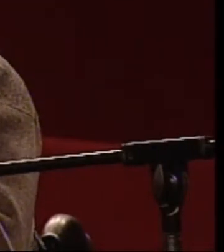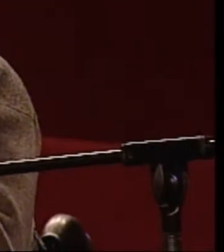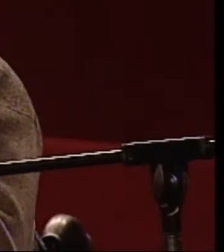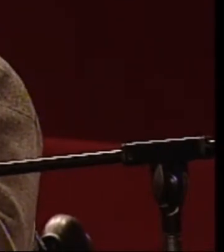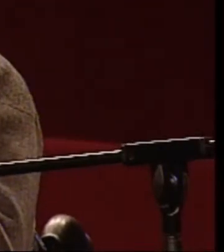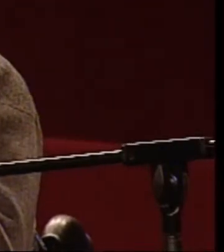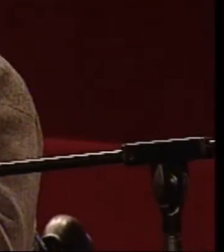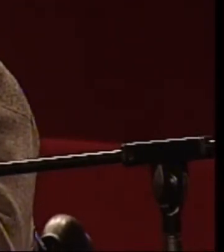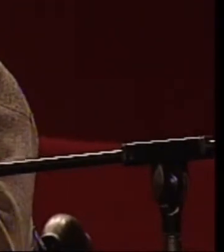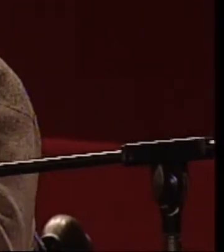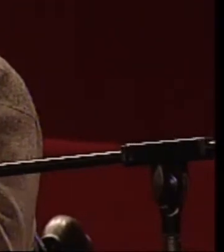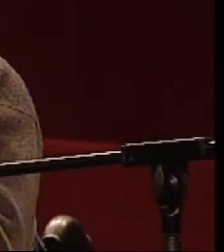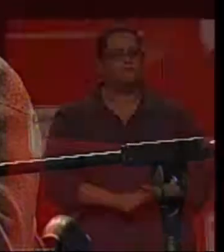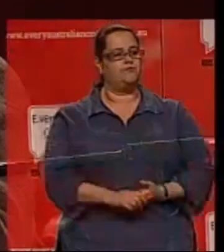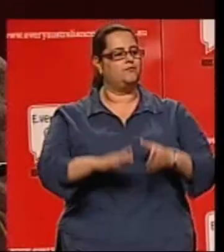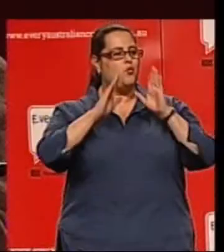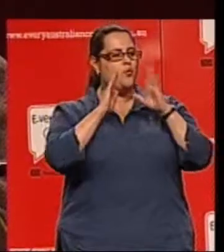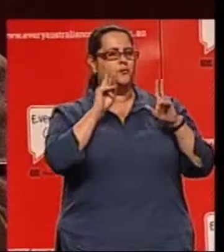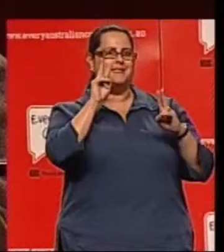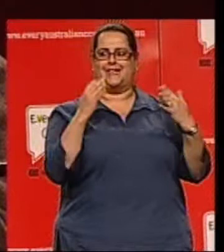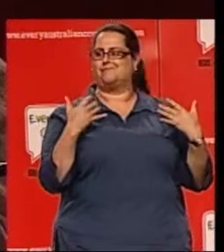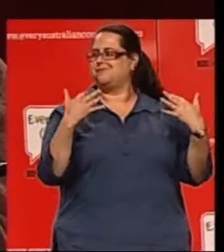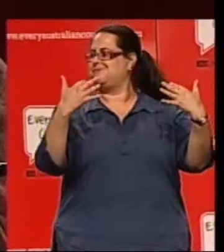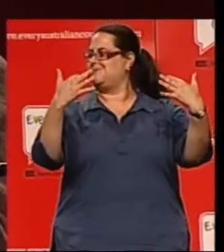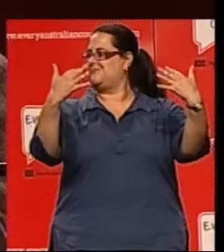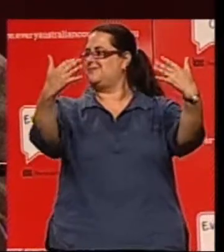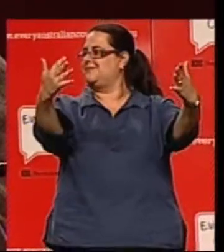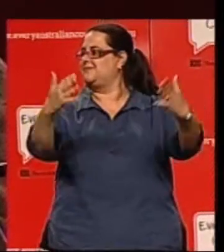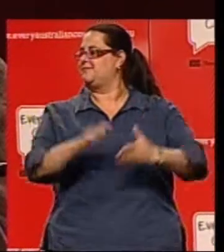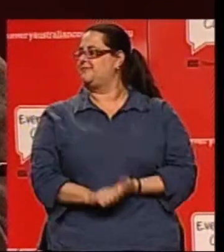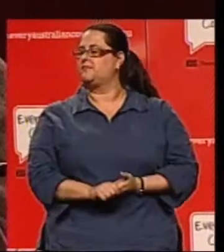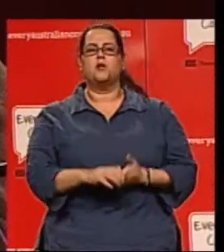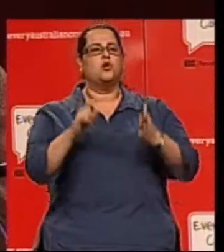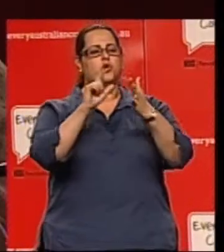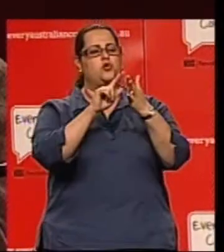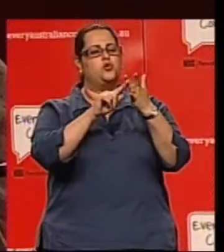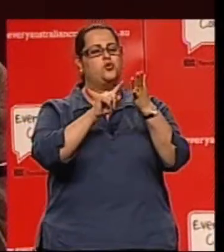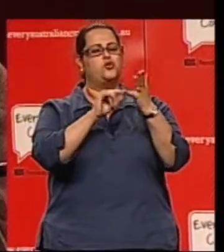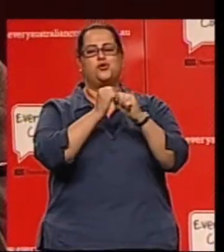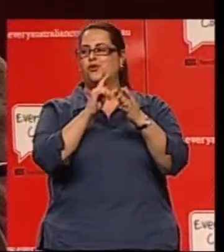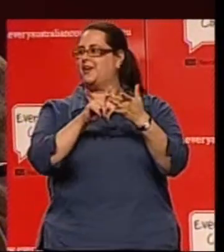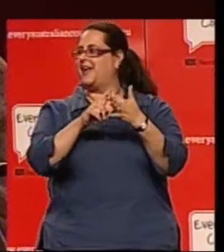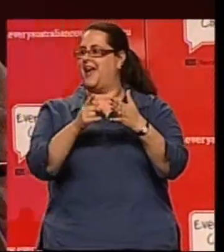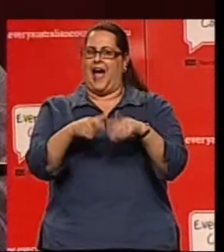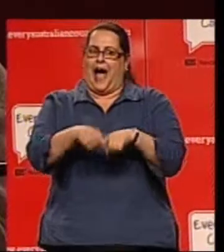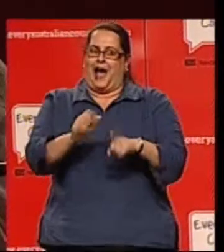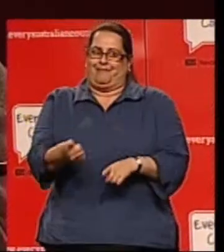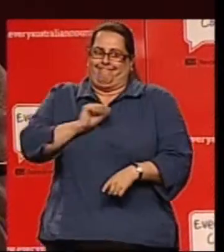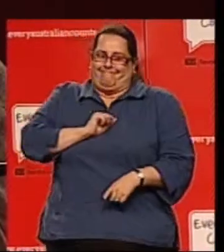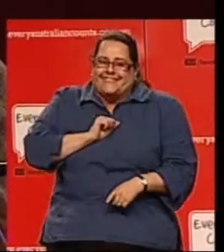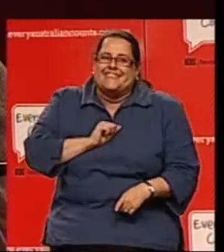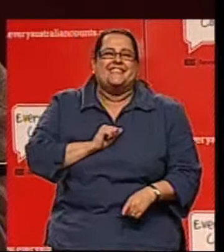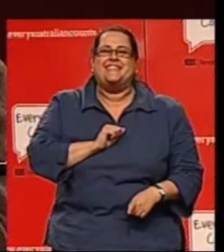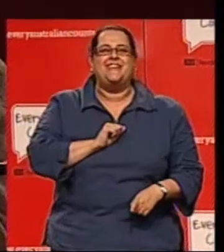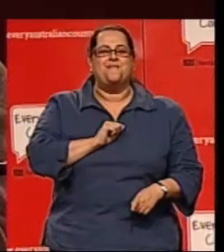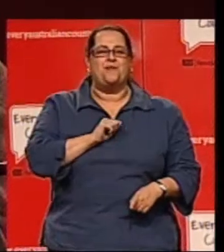Thank you John. It's great to see so many people here today. Doogie is a very hard act to follow, and I'm not going